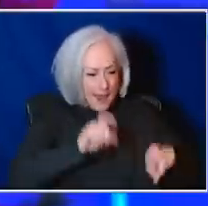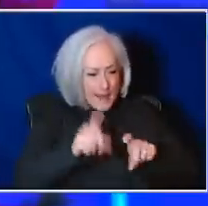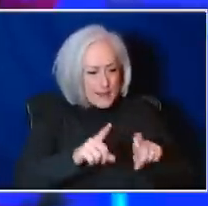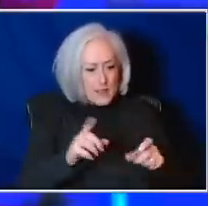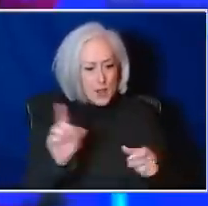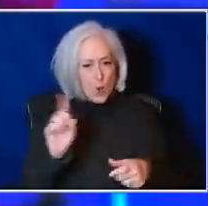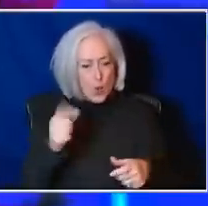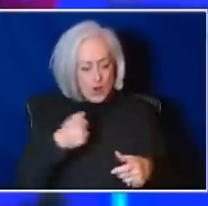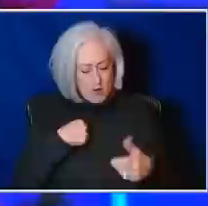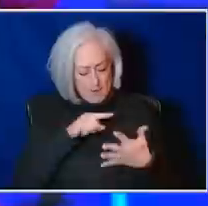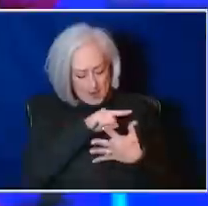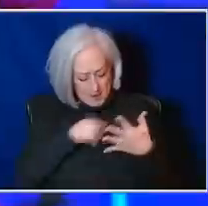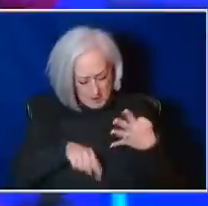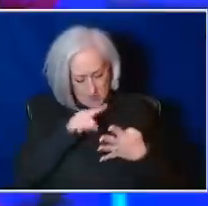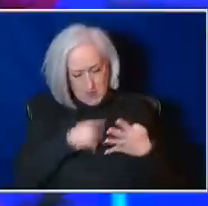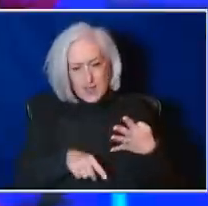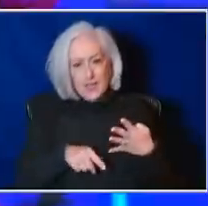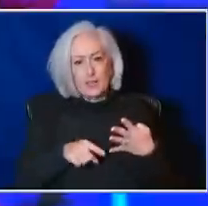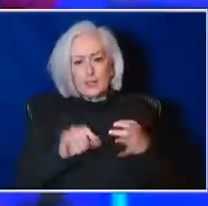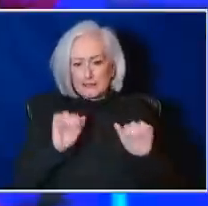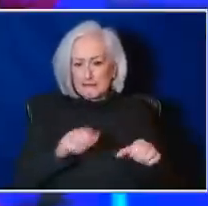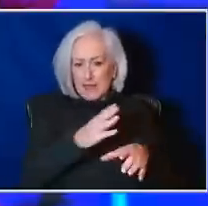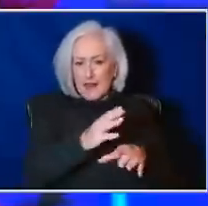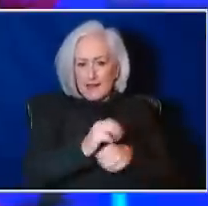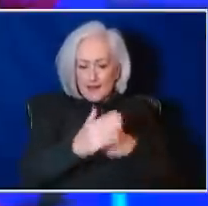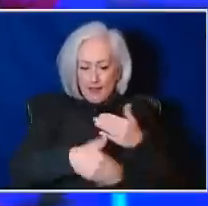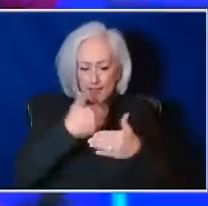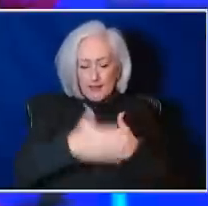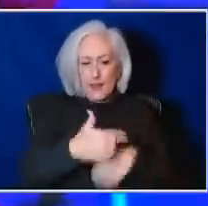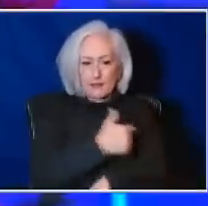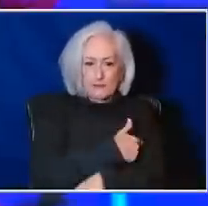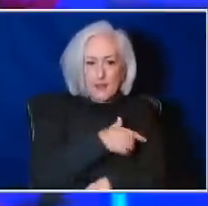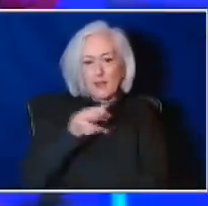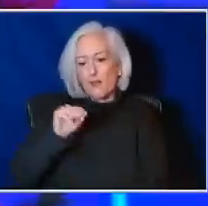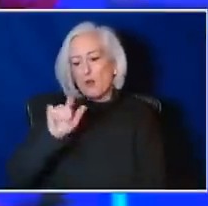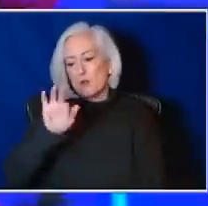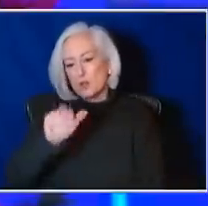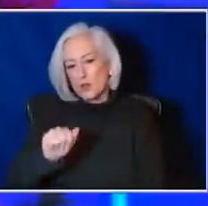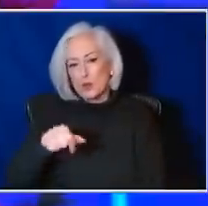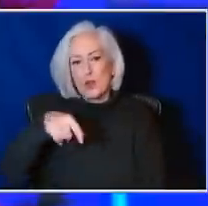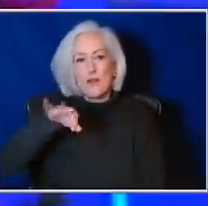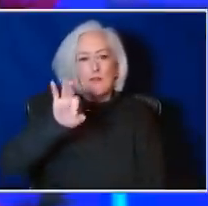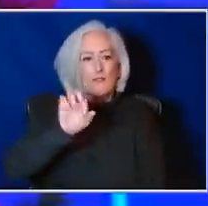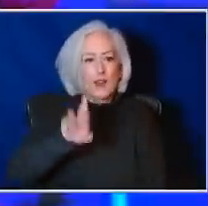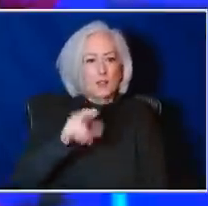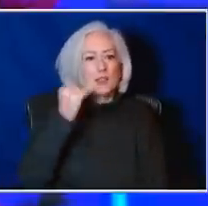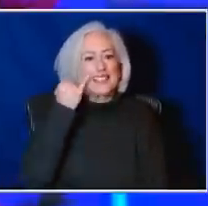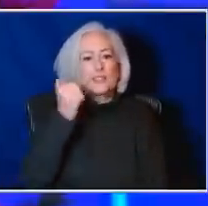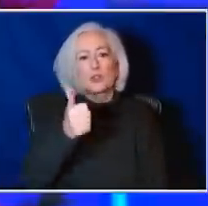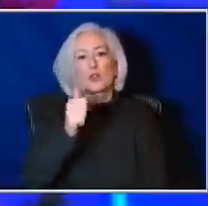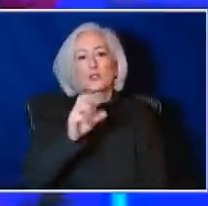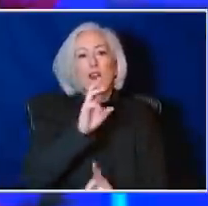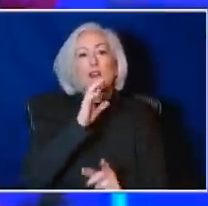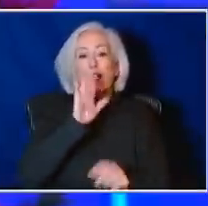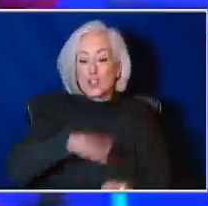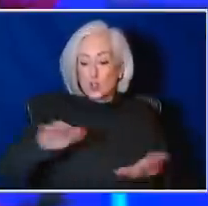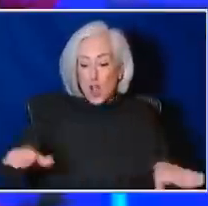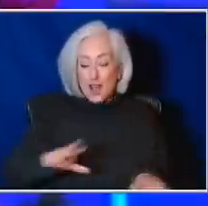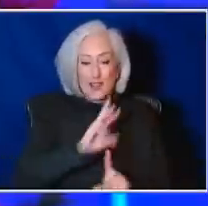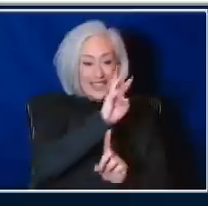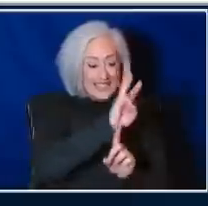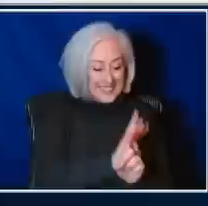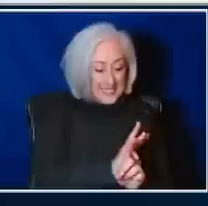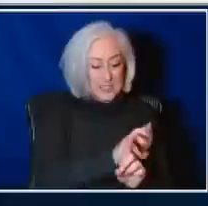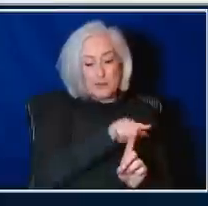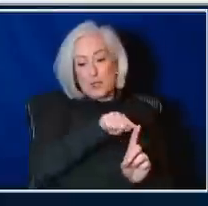primary series for Moderna or Pfizer, if you have a child that is six months to either four years or five